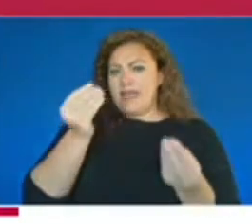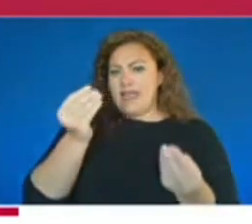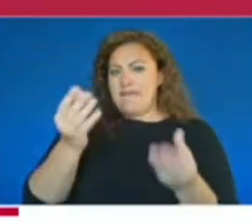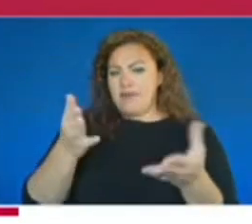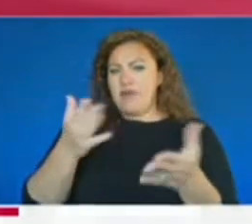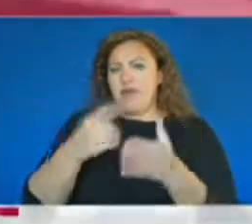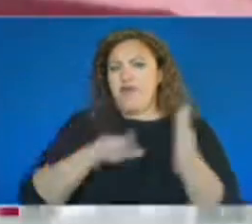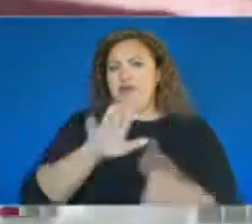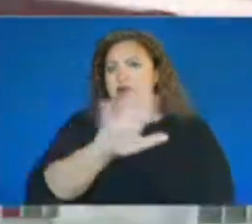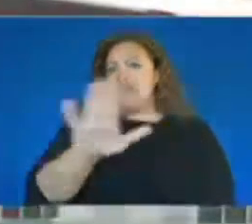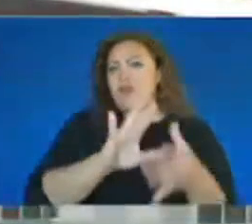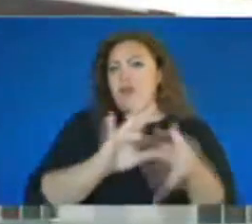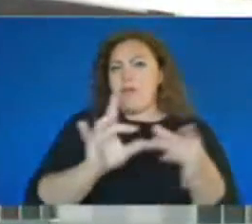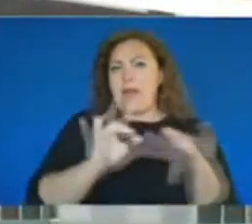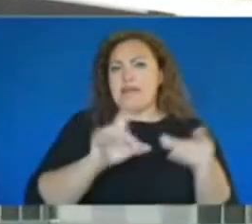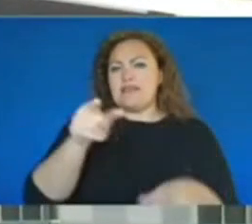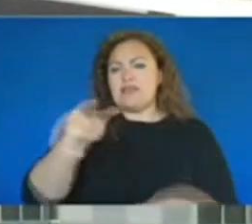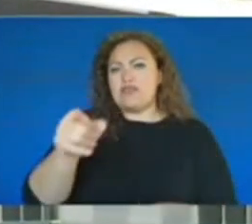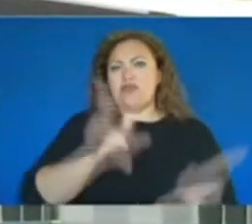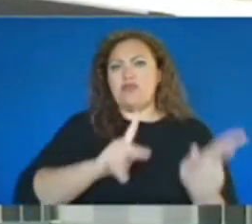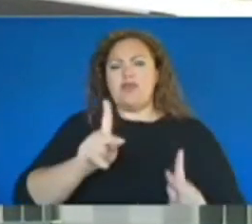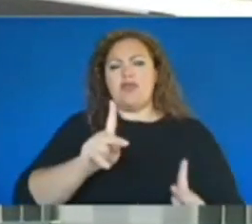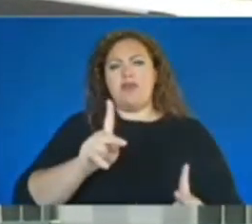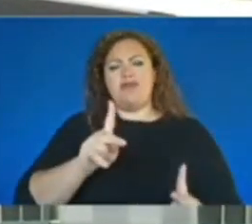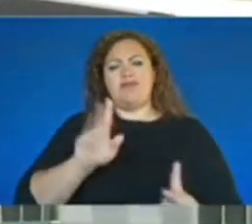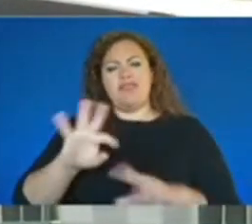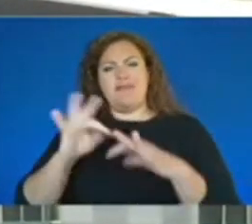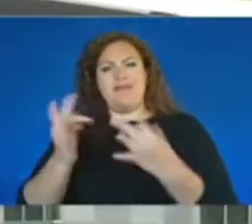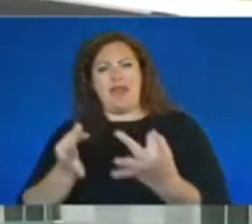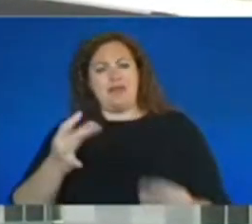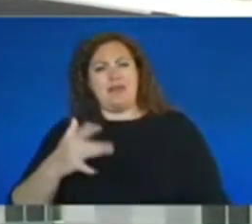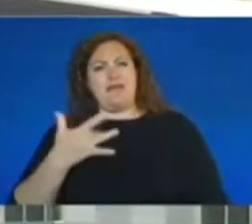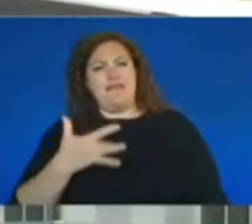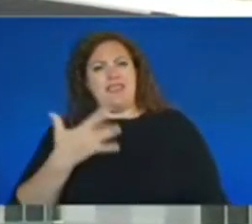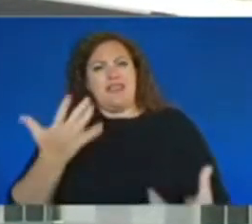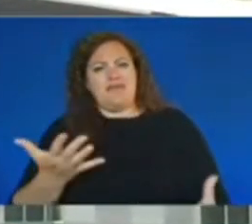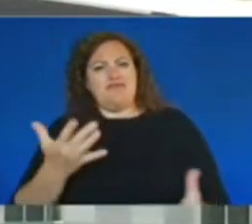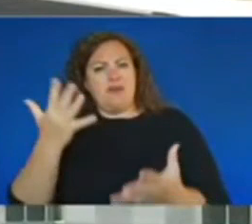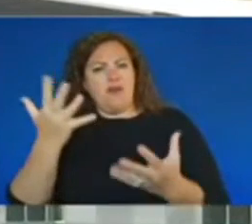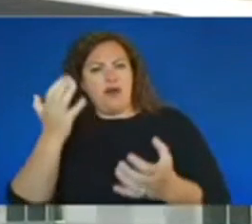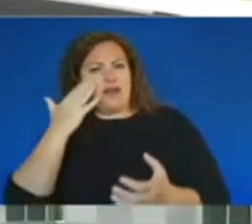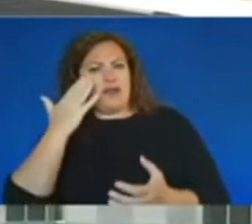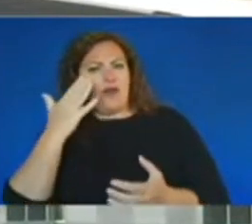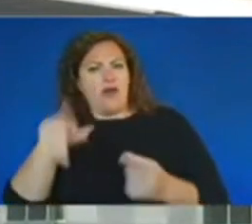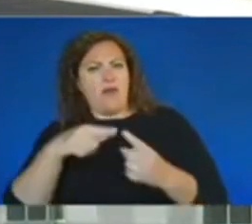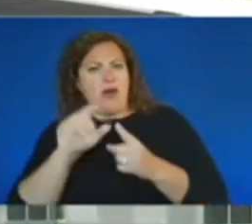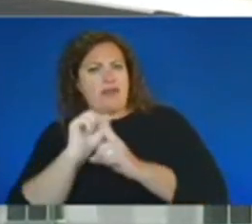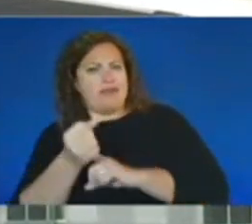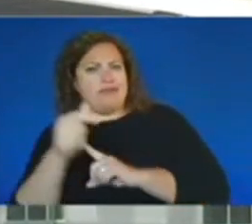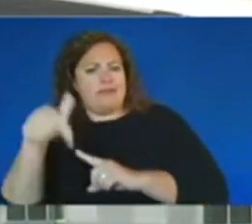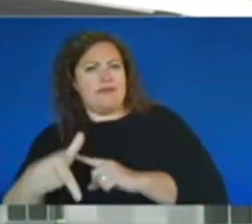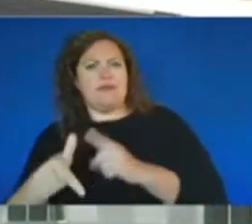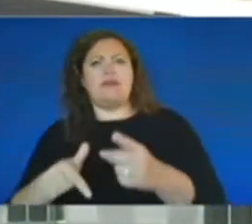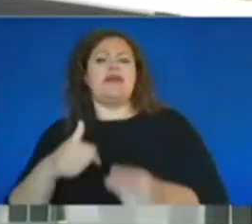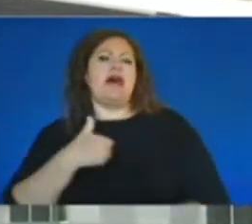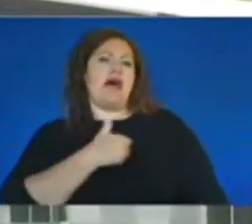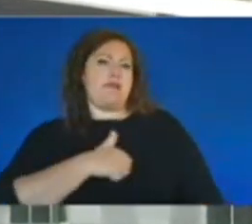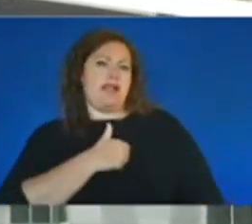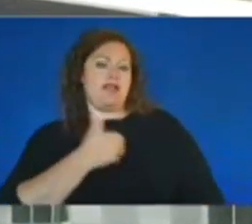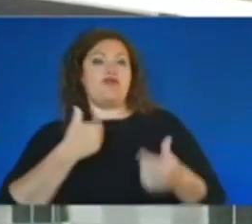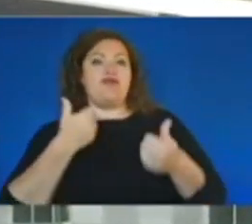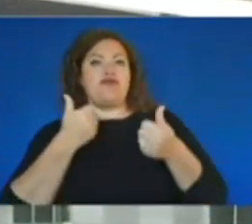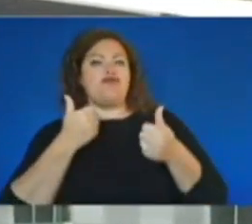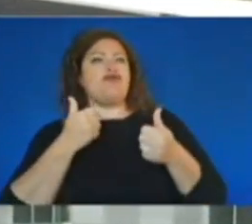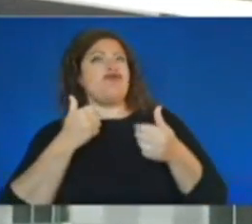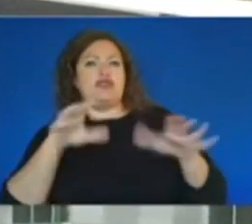those families that feel significantly out of the loop with the status of this case? Well, I apologize that they feel that way. We do our best to keep our families updated in the loop.